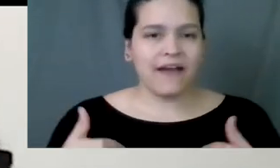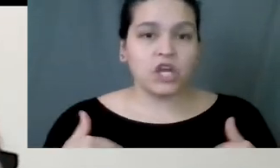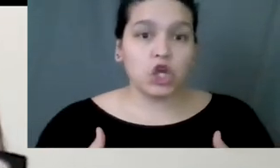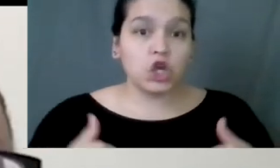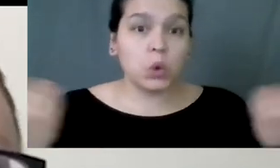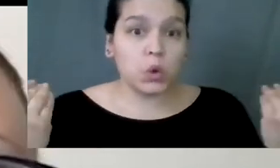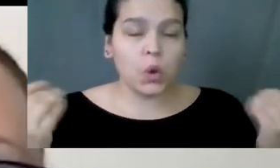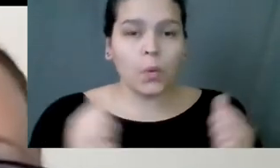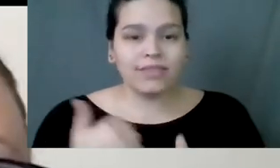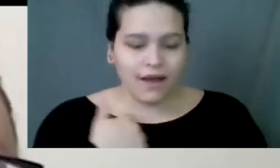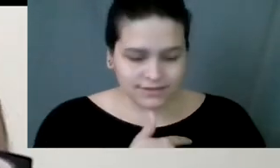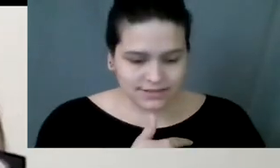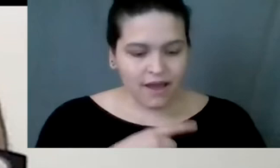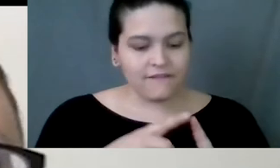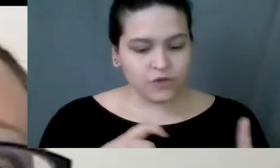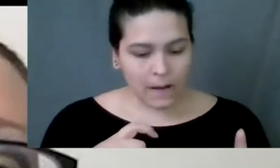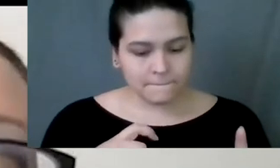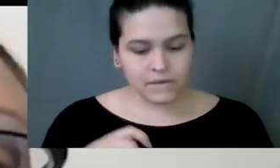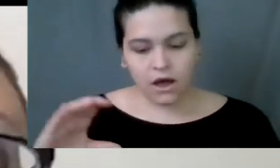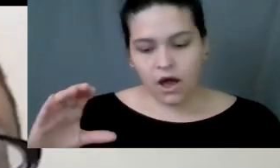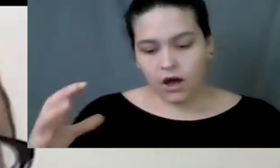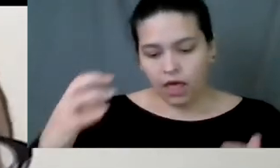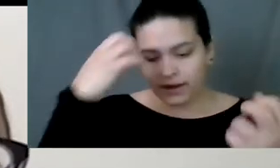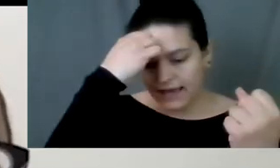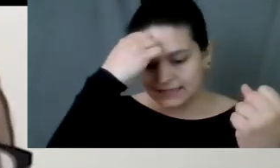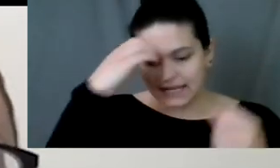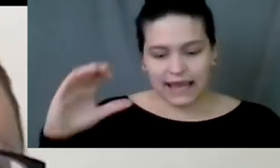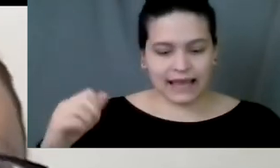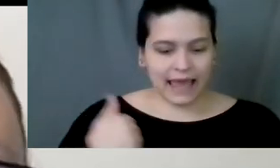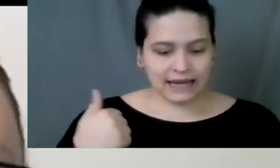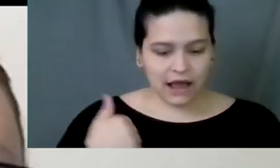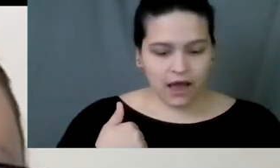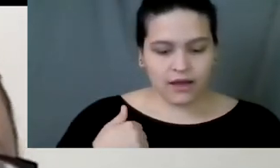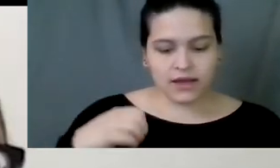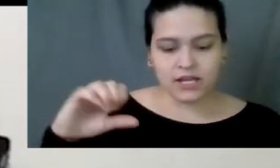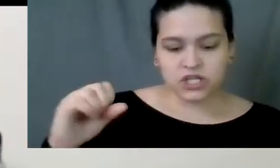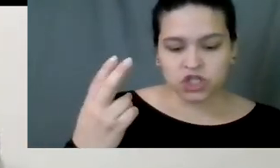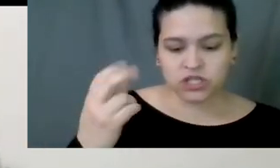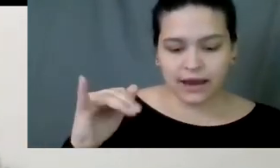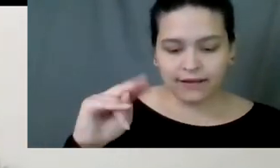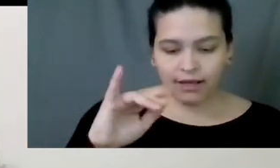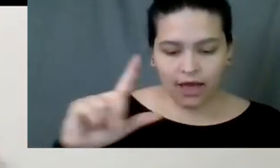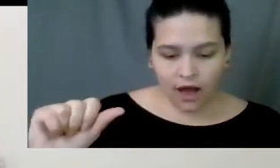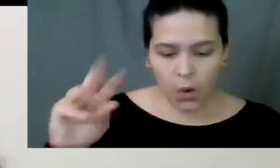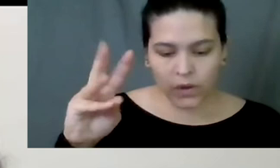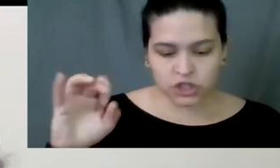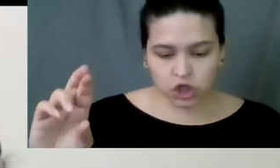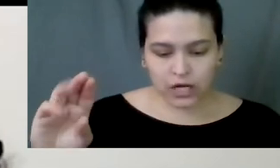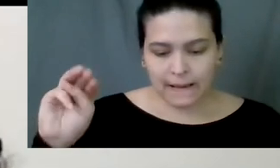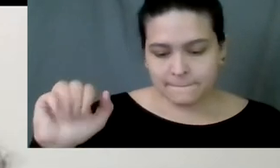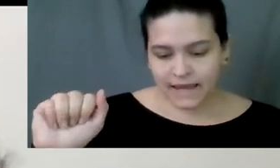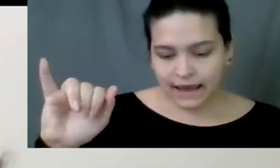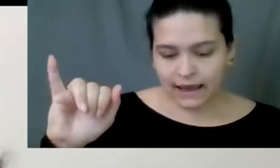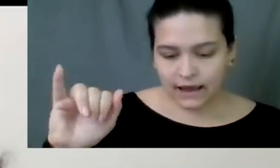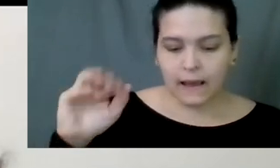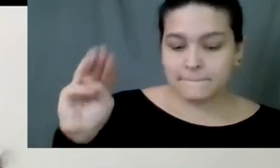with us from colonized Canada, Shayla Winter Manitwabi. So you can buy tickets for tomorrow